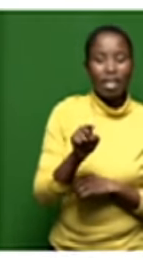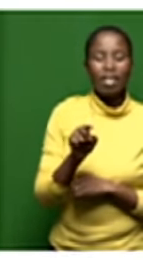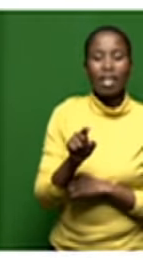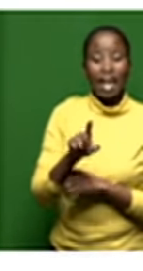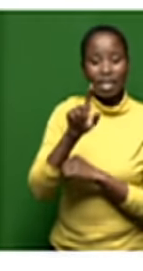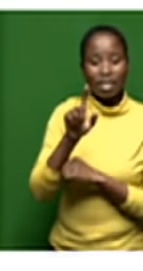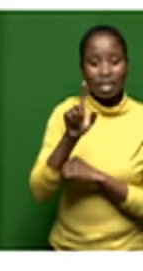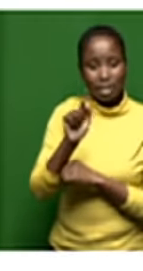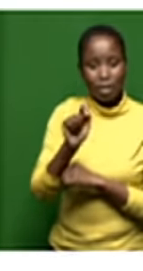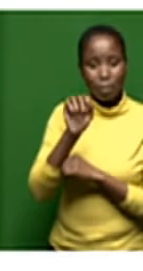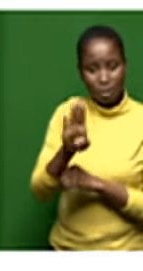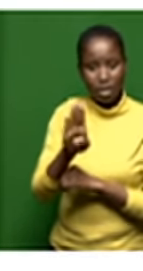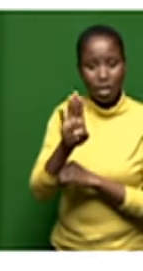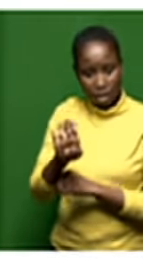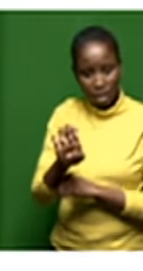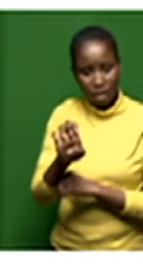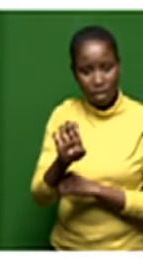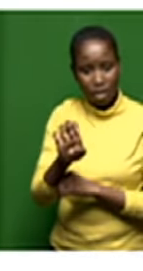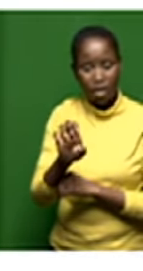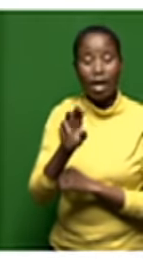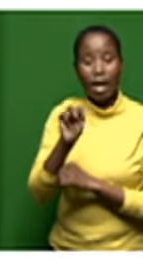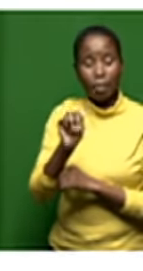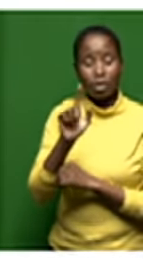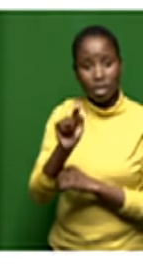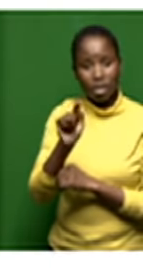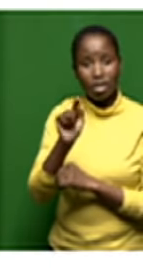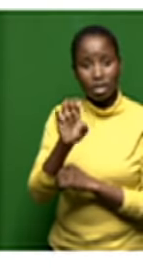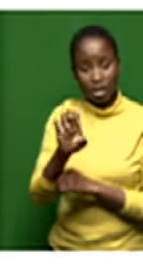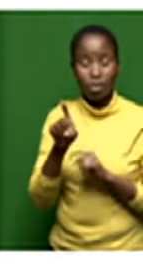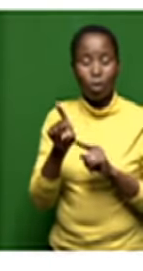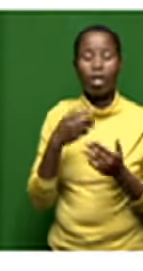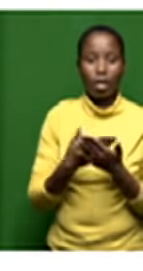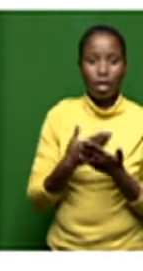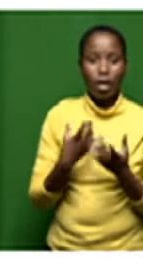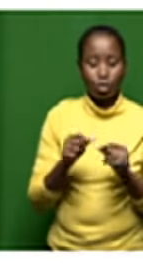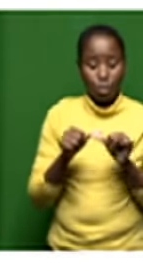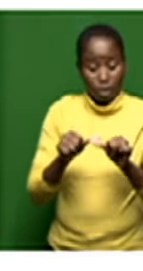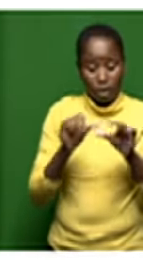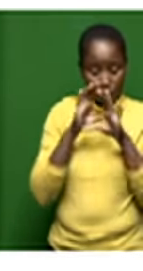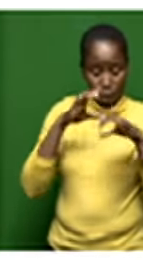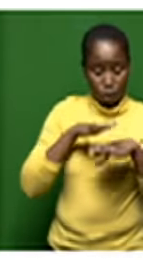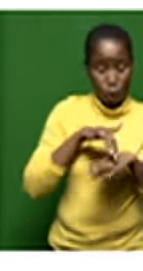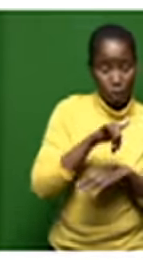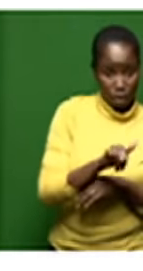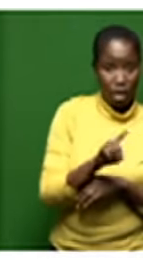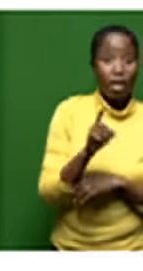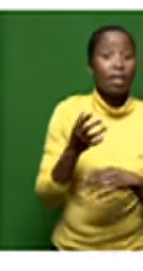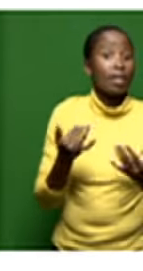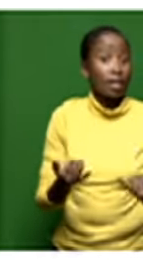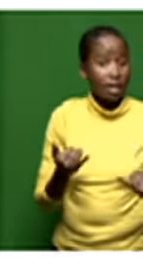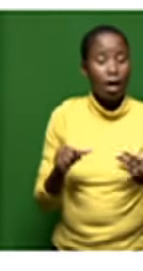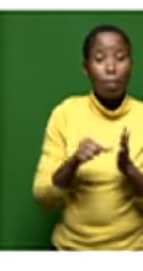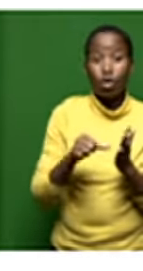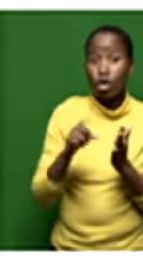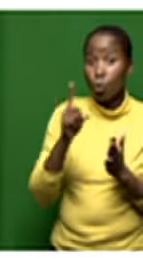will provide communication in due time sakina our focus at this stage is to ensure that we relaunch the